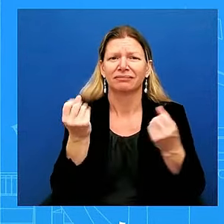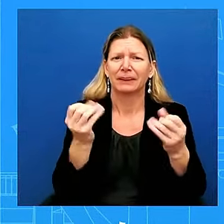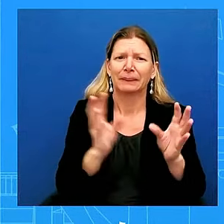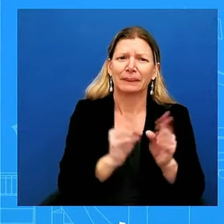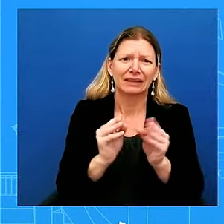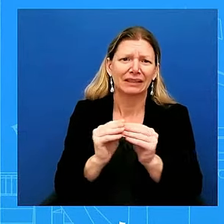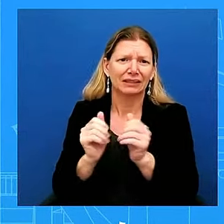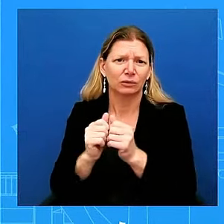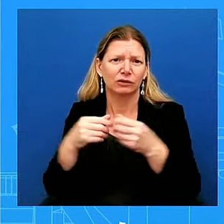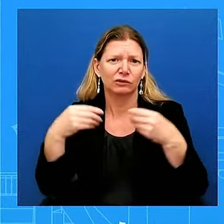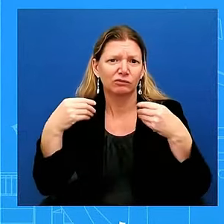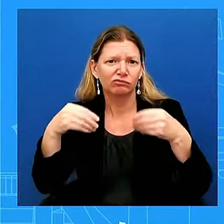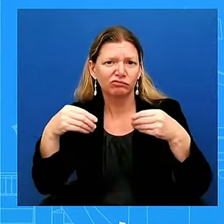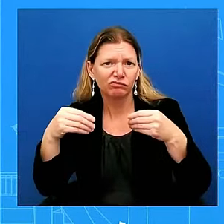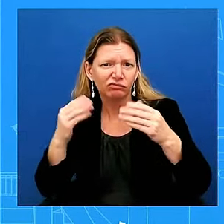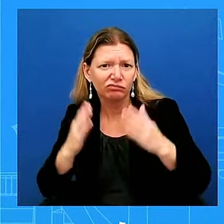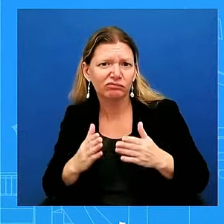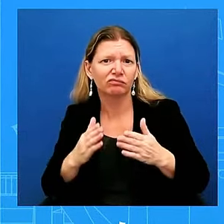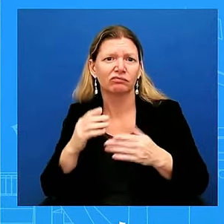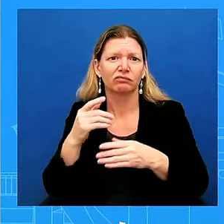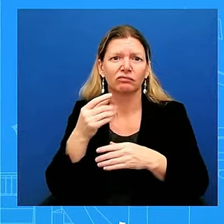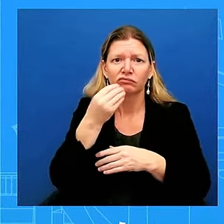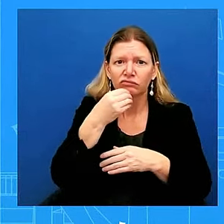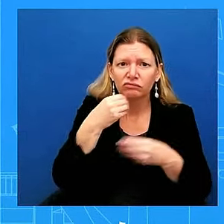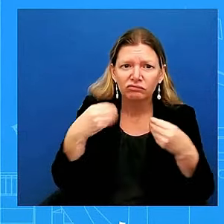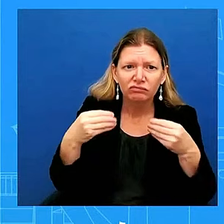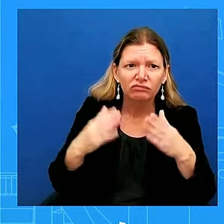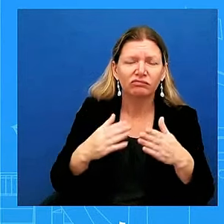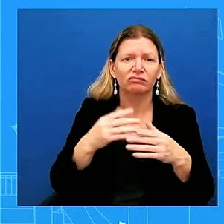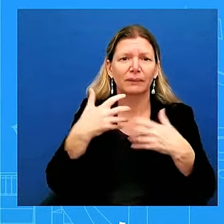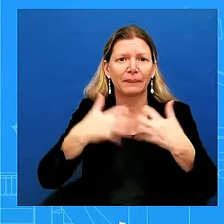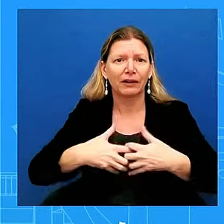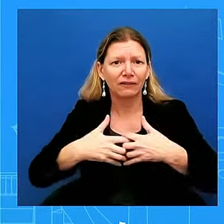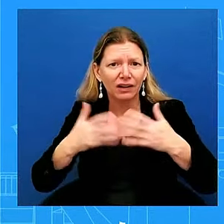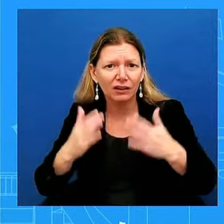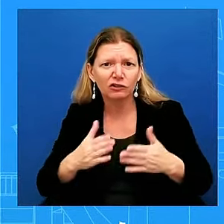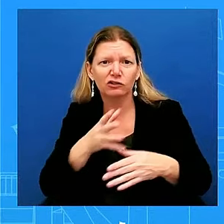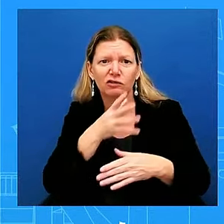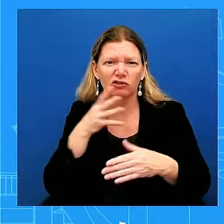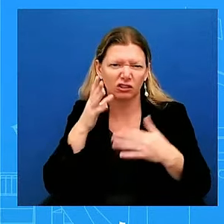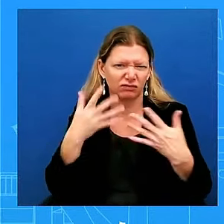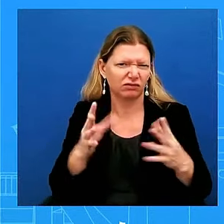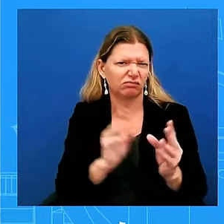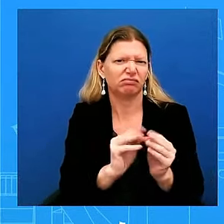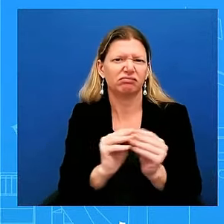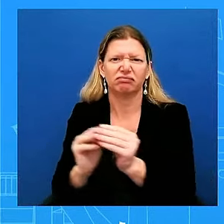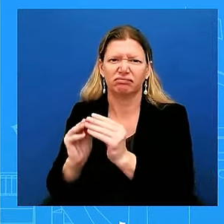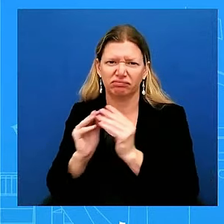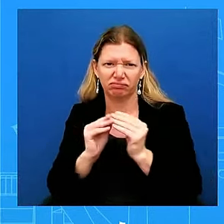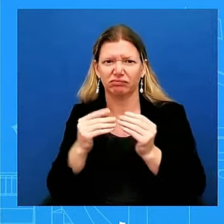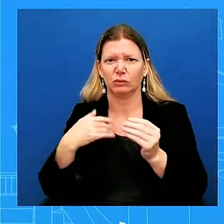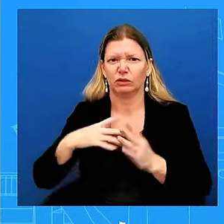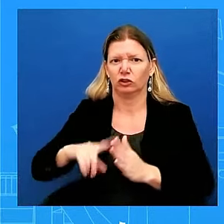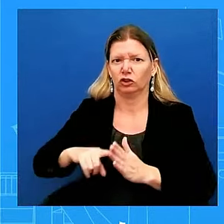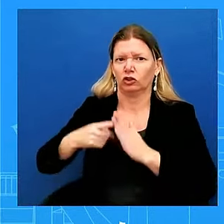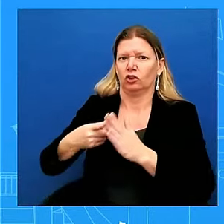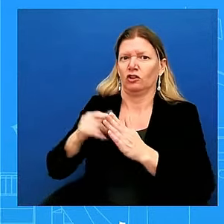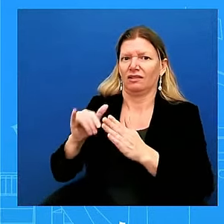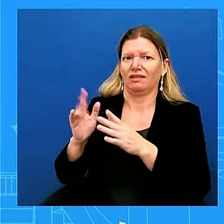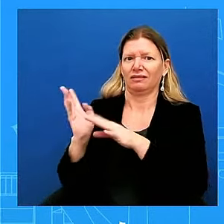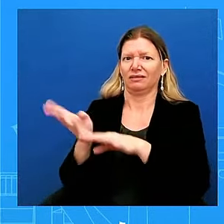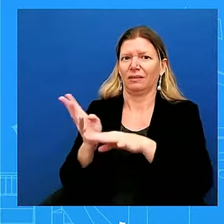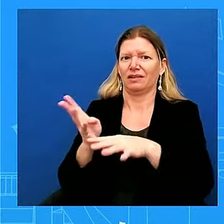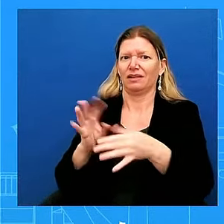as I just mentioned, we started – the President started the task force. We are taking this very seriously, and we're going to monitor this very closely. Thank